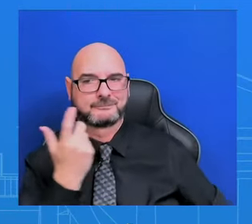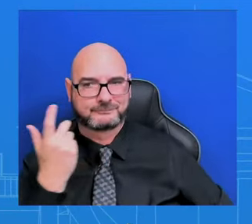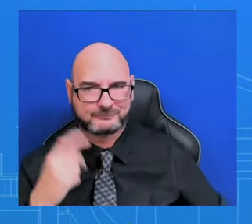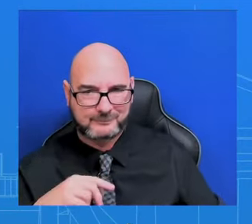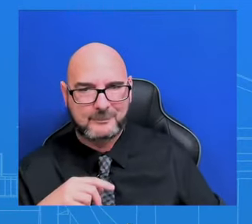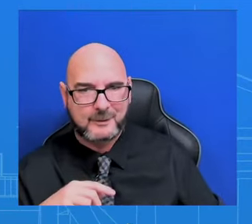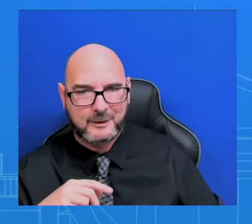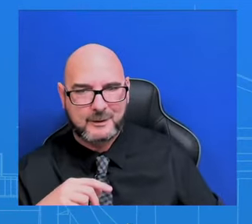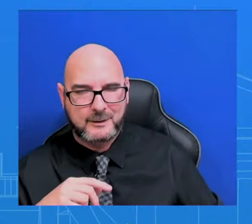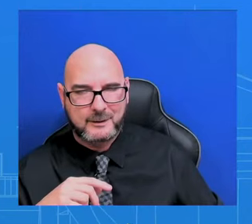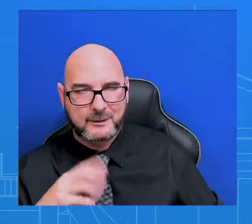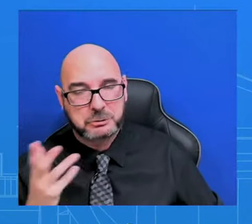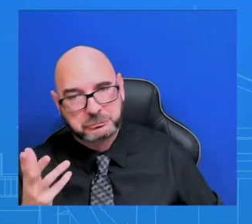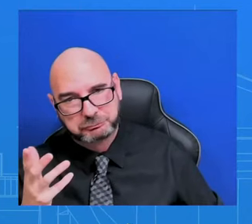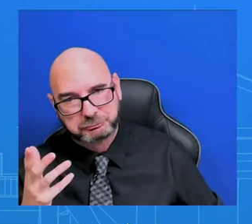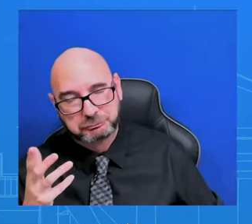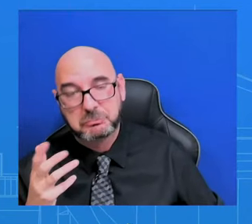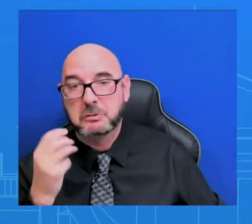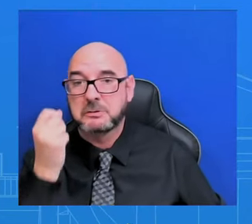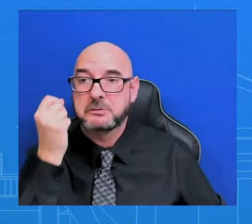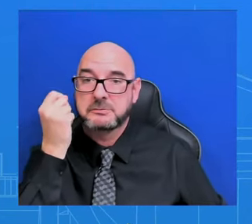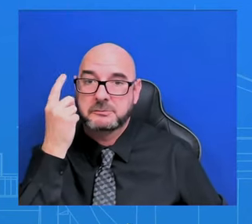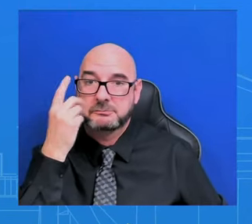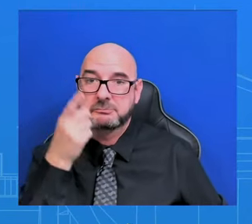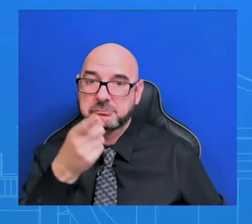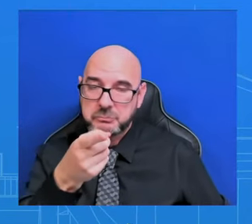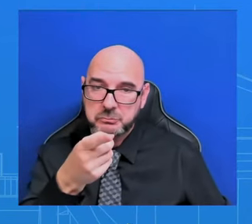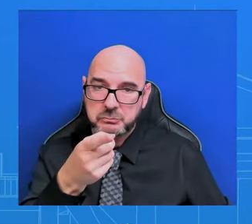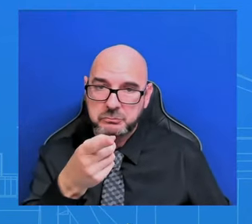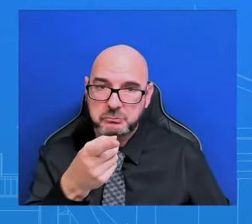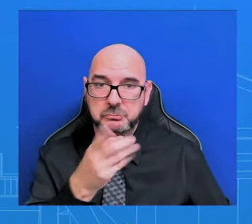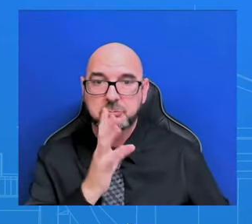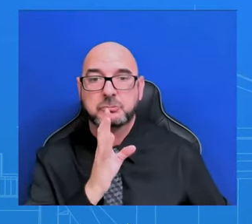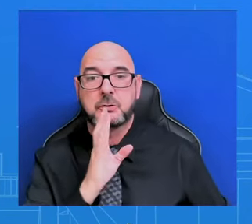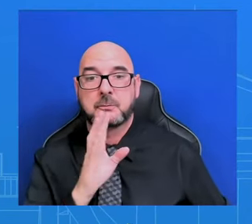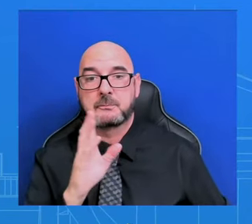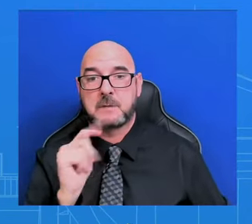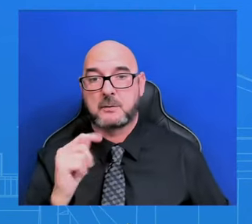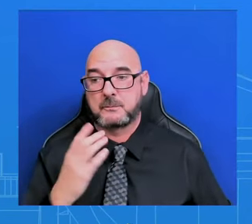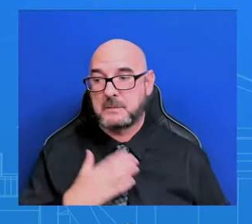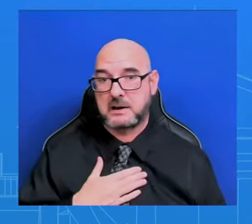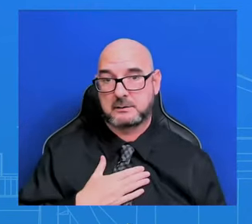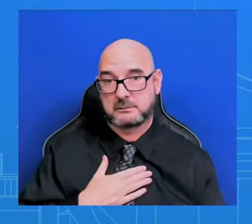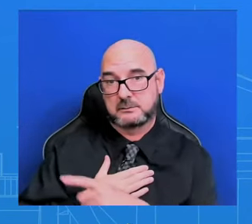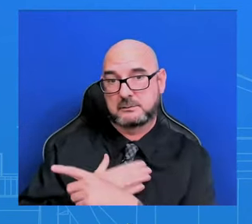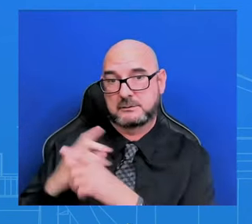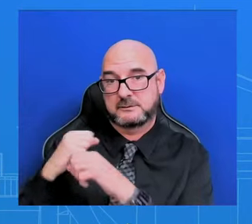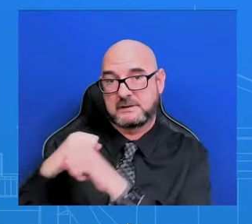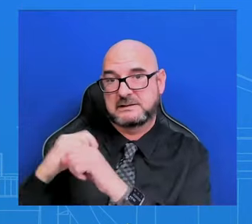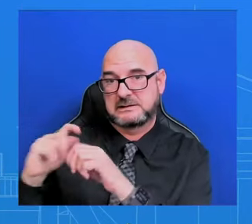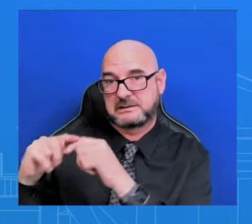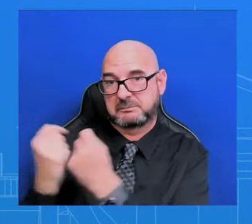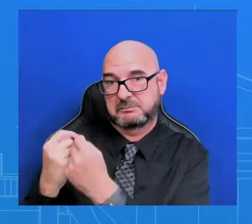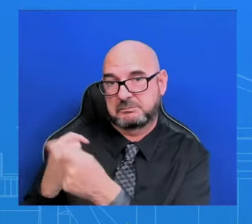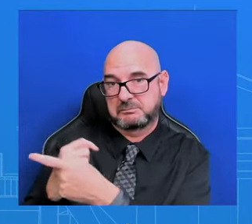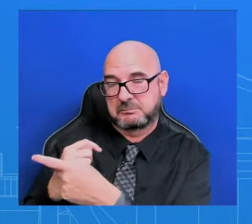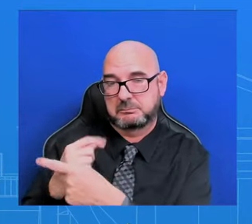check with my Defense Department colleagues, but I think he hosted that contact group from home